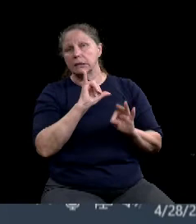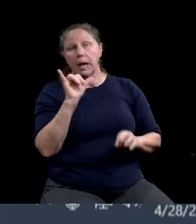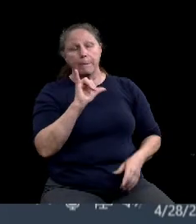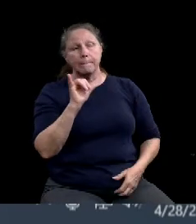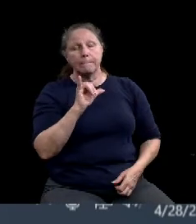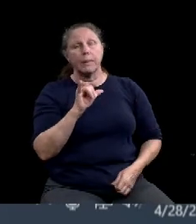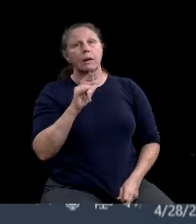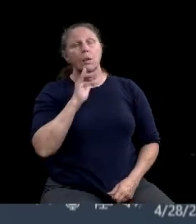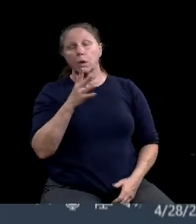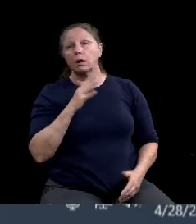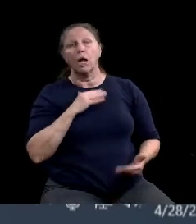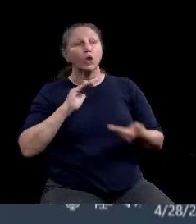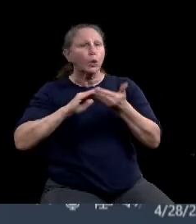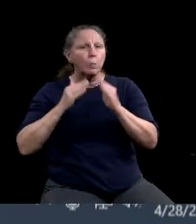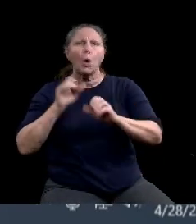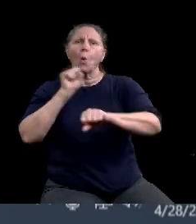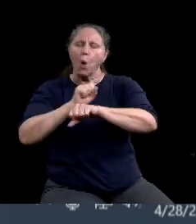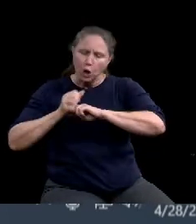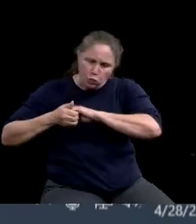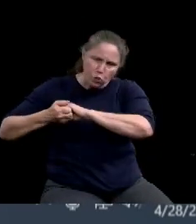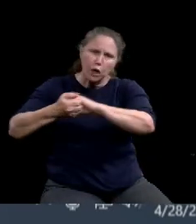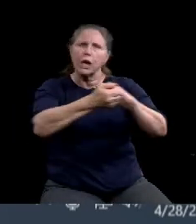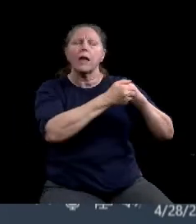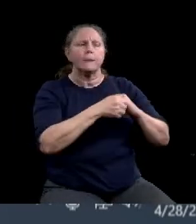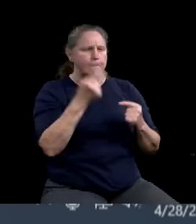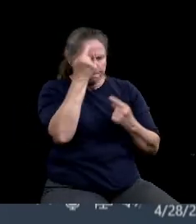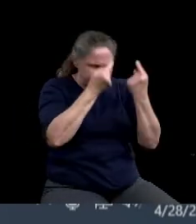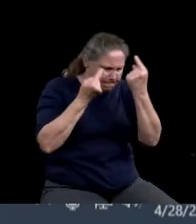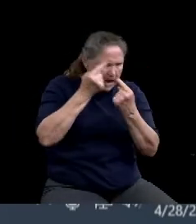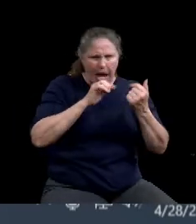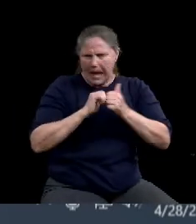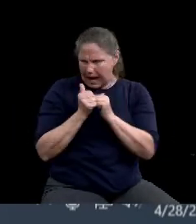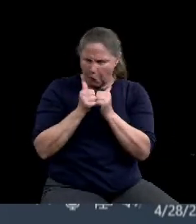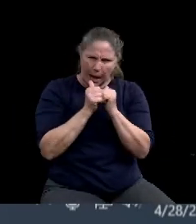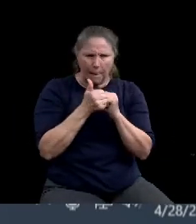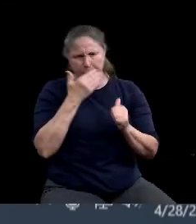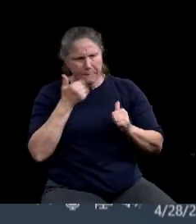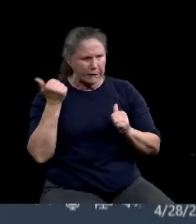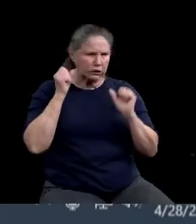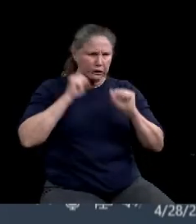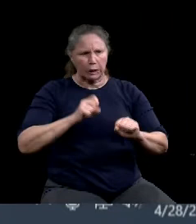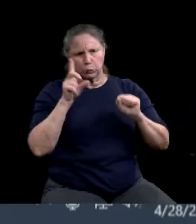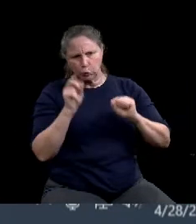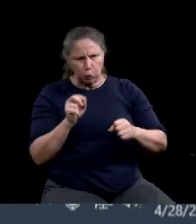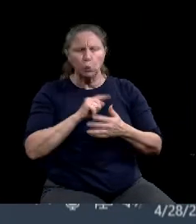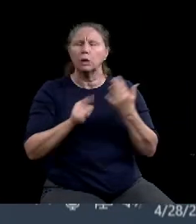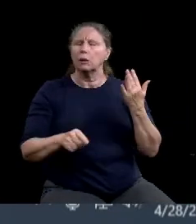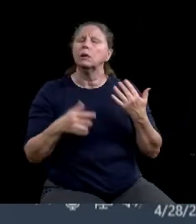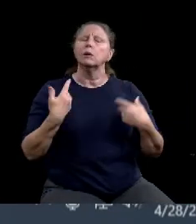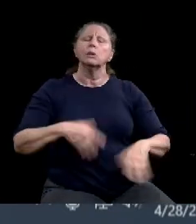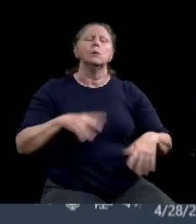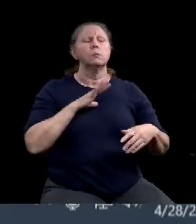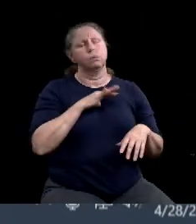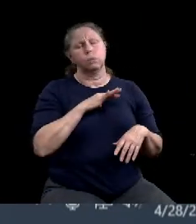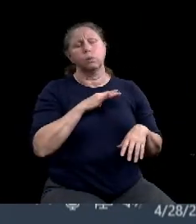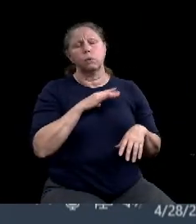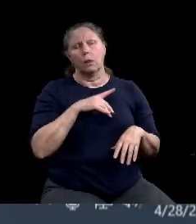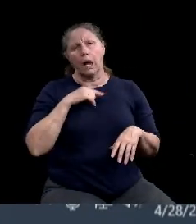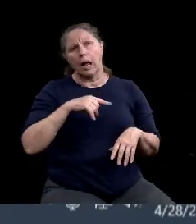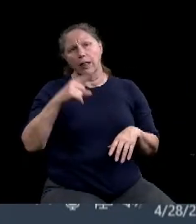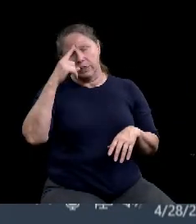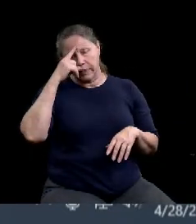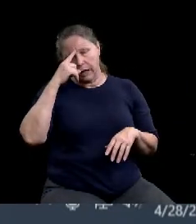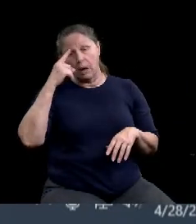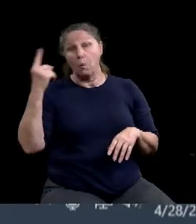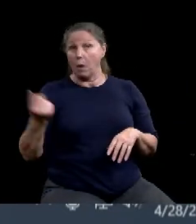their sleeves and saying, how do we do this together? And so I just, uh, I, I think that we've always said that we're a pro business council